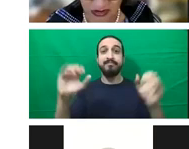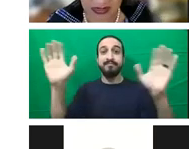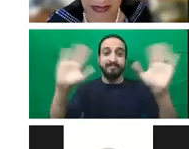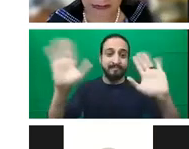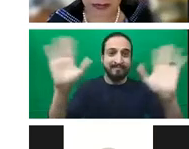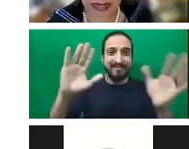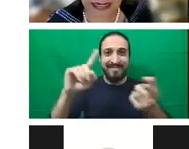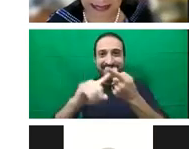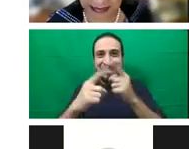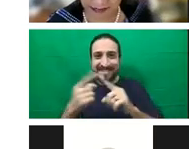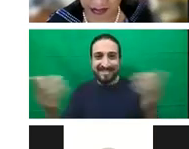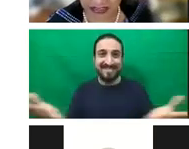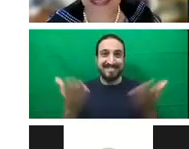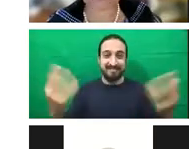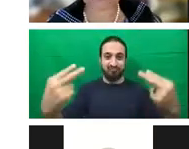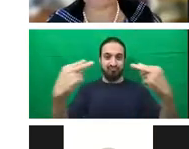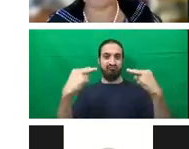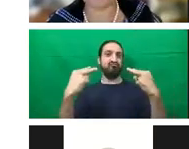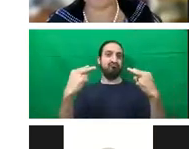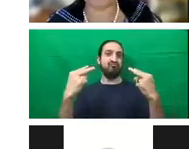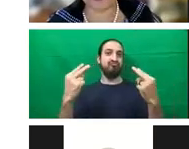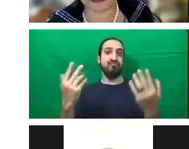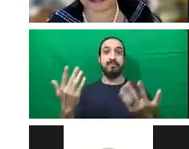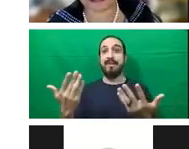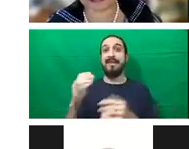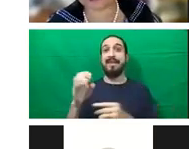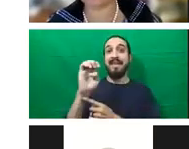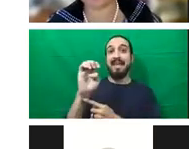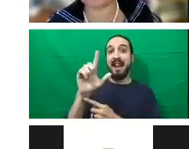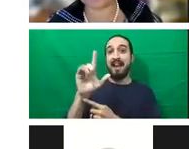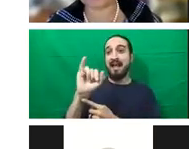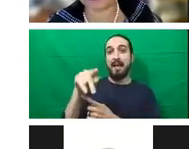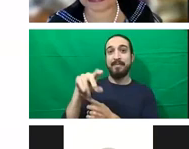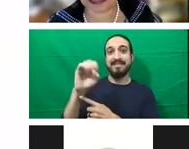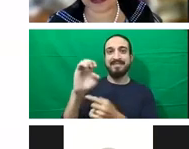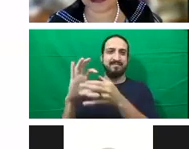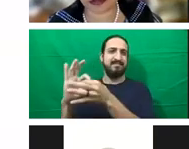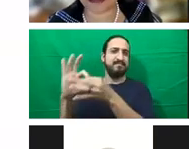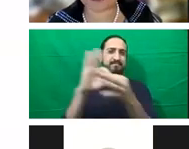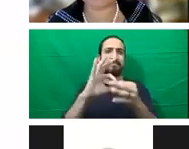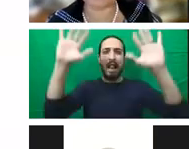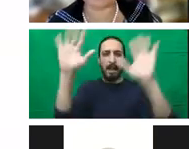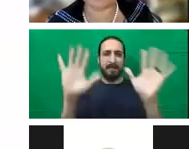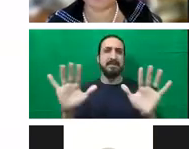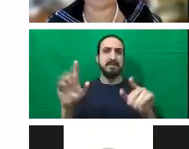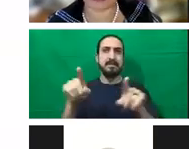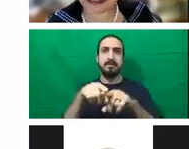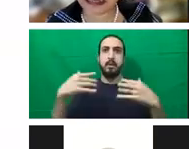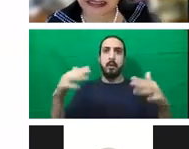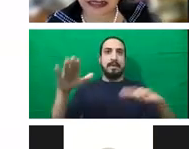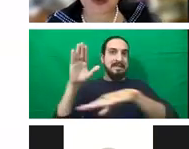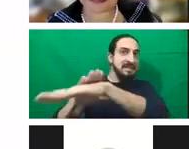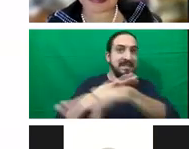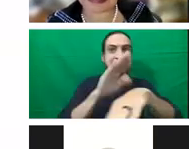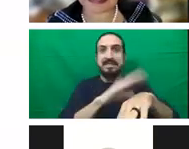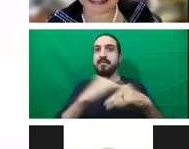climate-related emergencies, we've heard exacerbate existing health vulnerabilities and gender